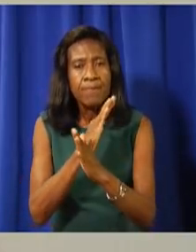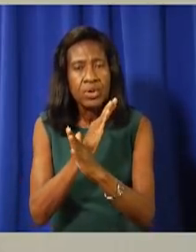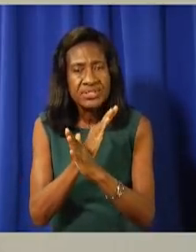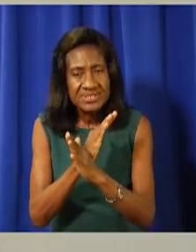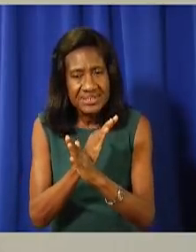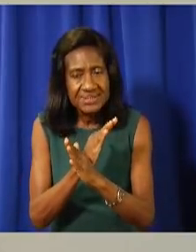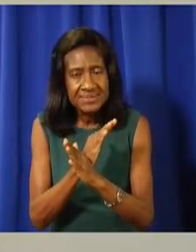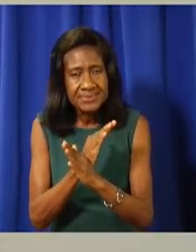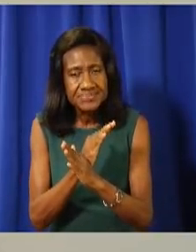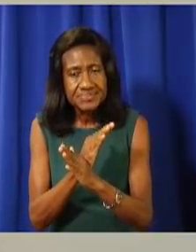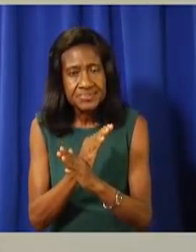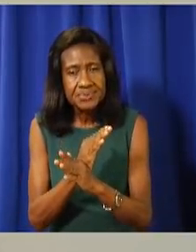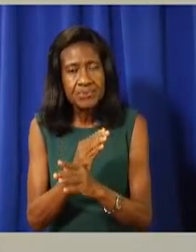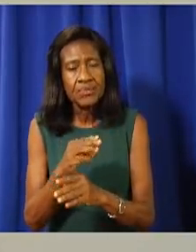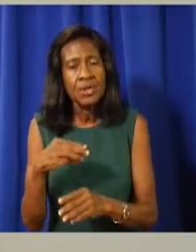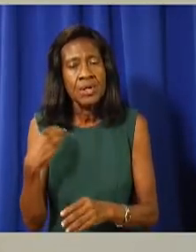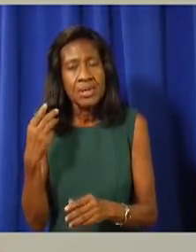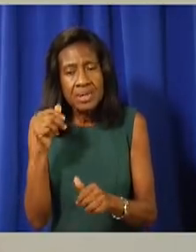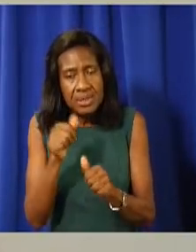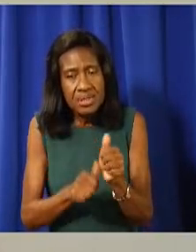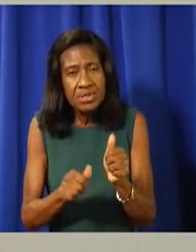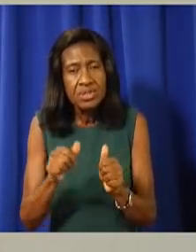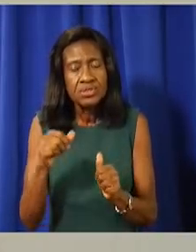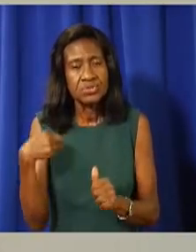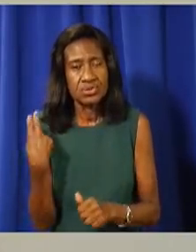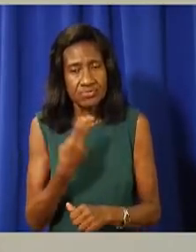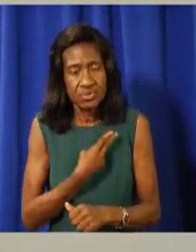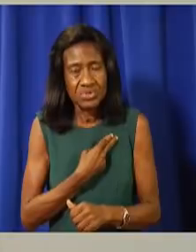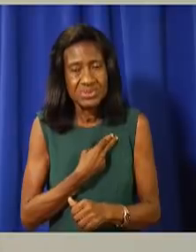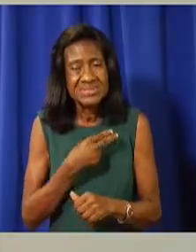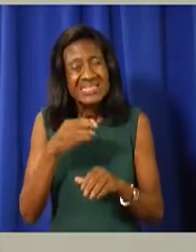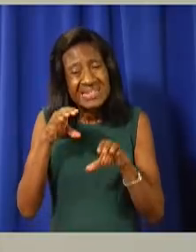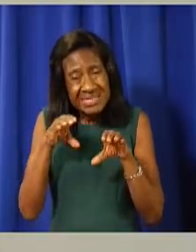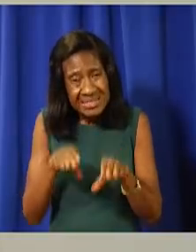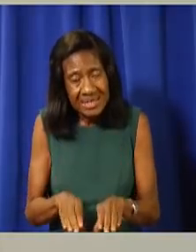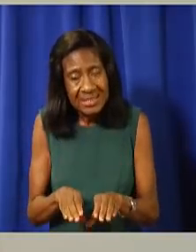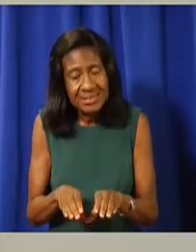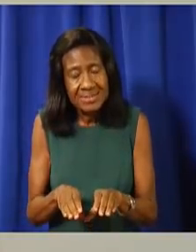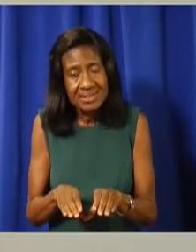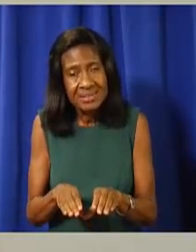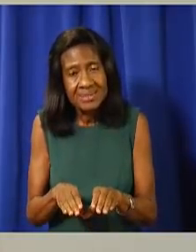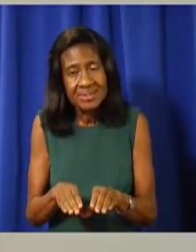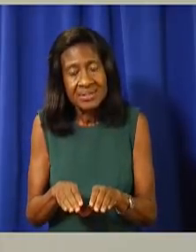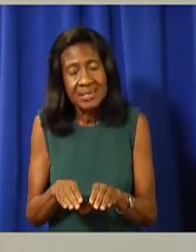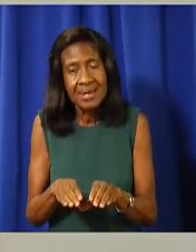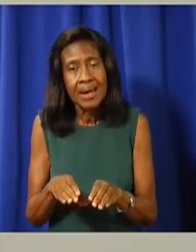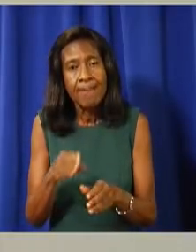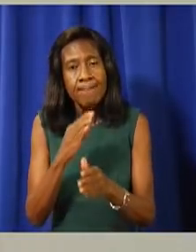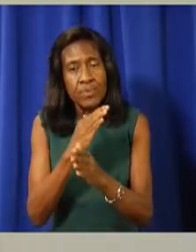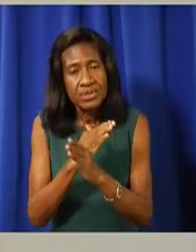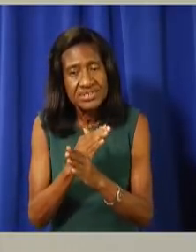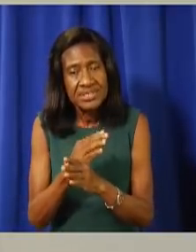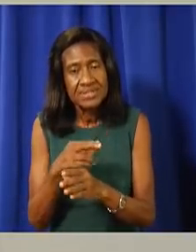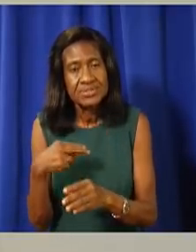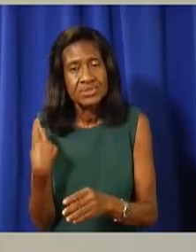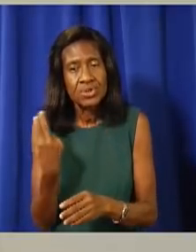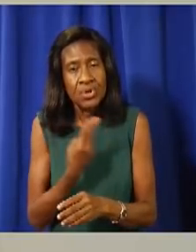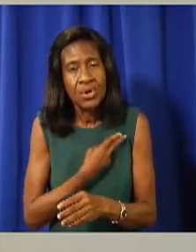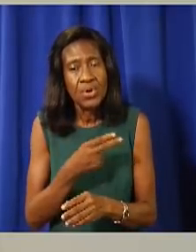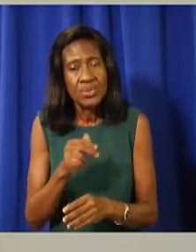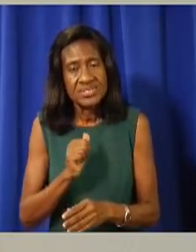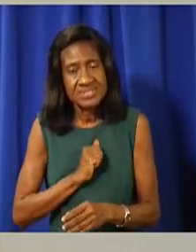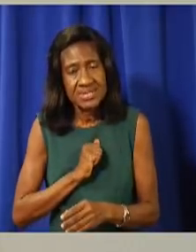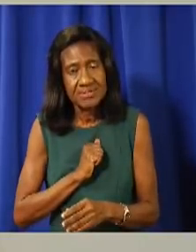us can now take a huge individual step to protect ourselves, our spouses, our